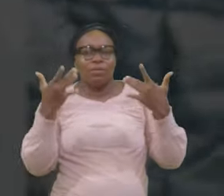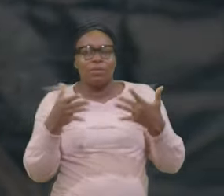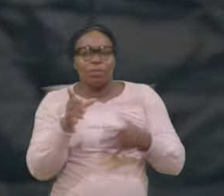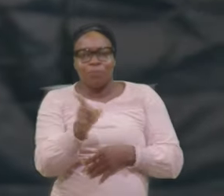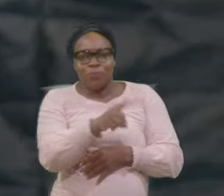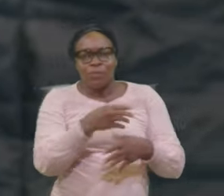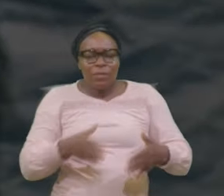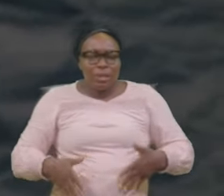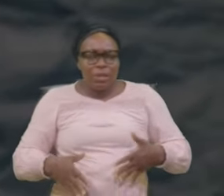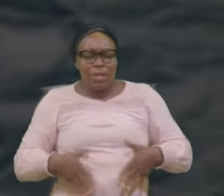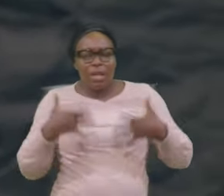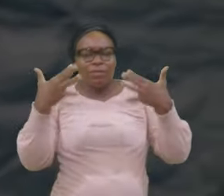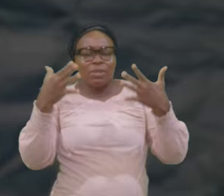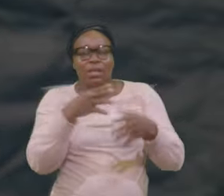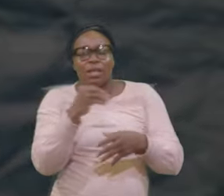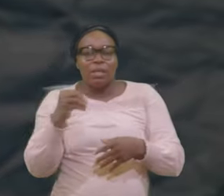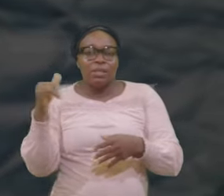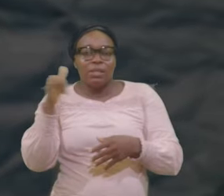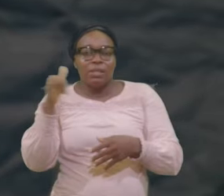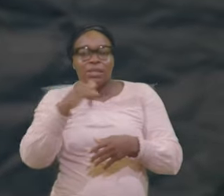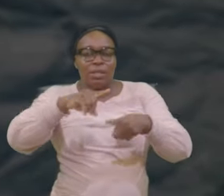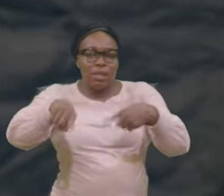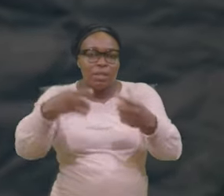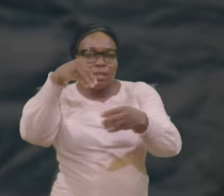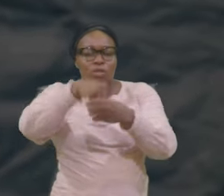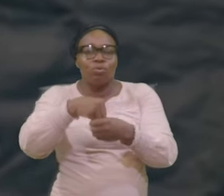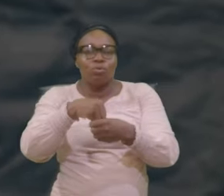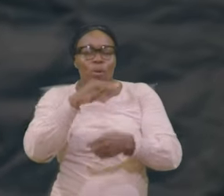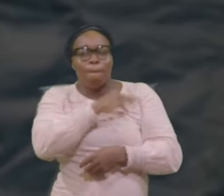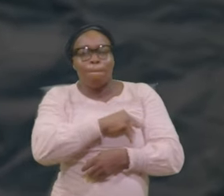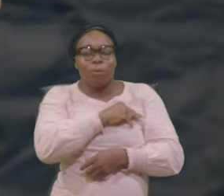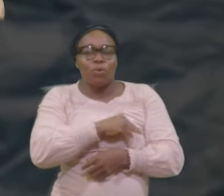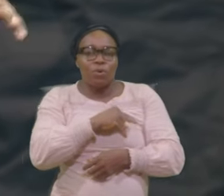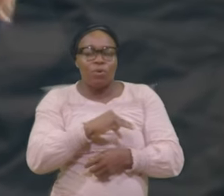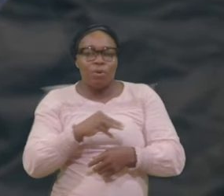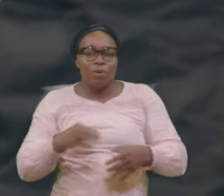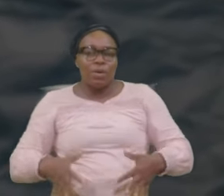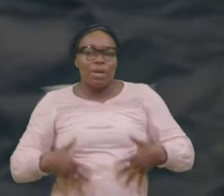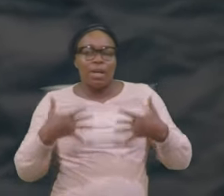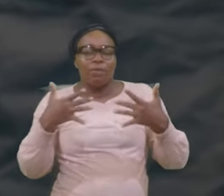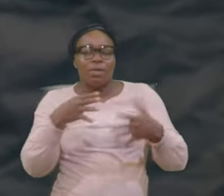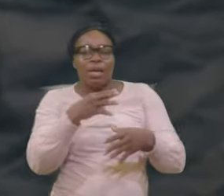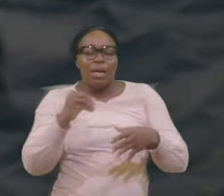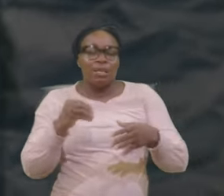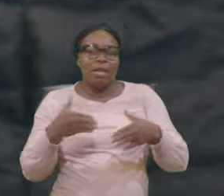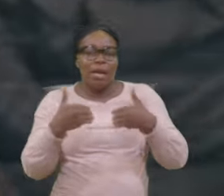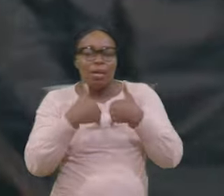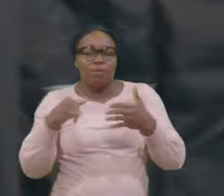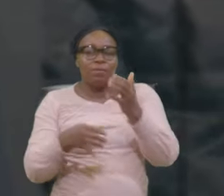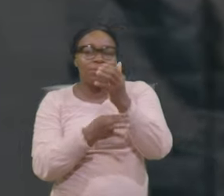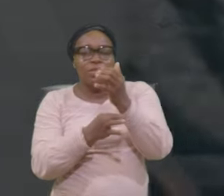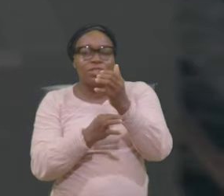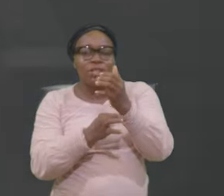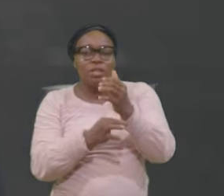Immoral Life And they Have Fleshly Carnal Knowledge Of that Woman Of that